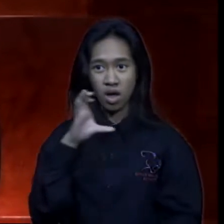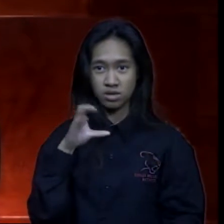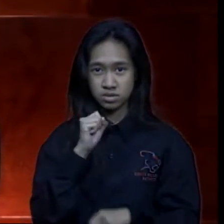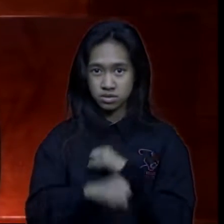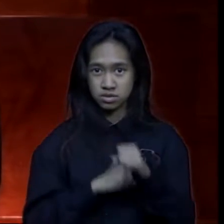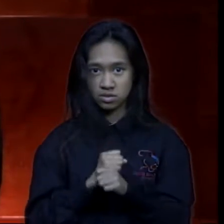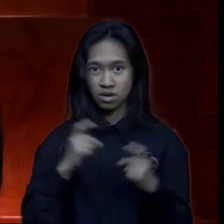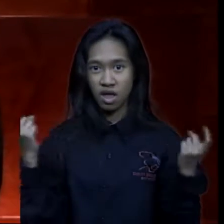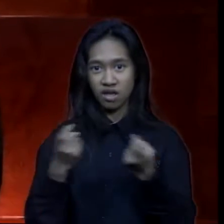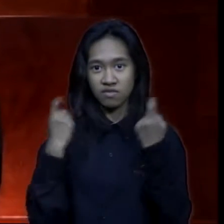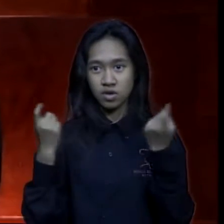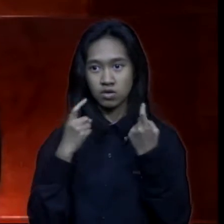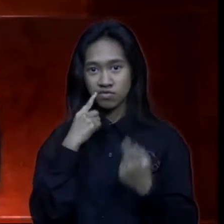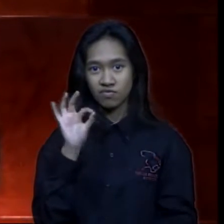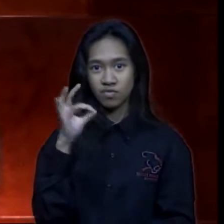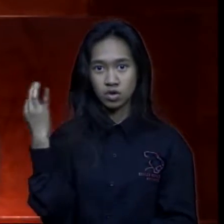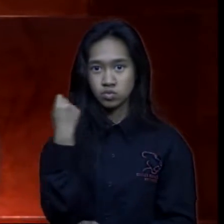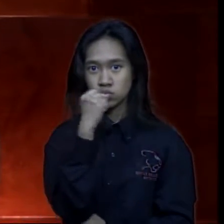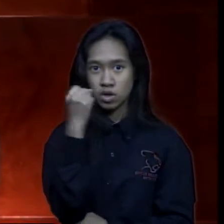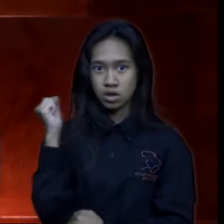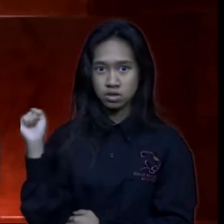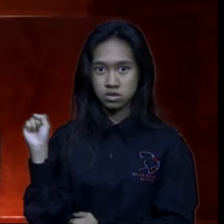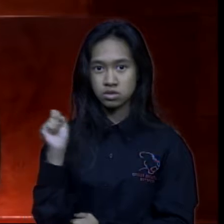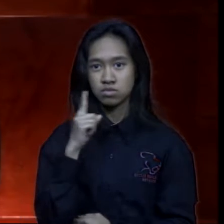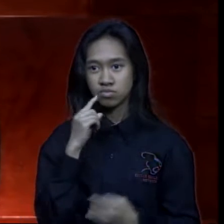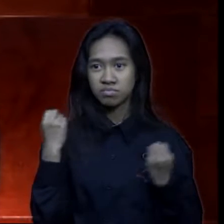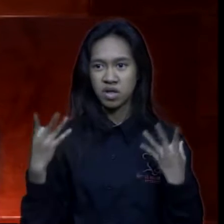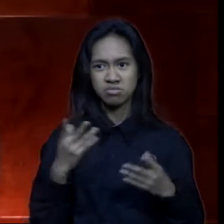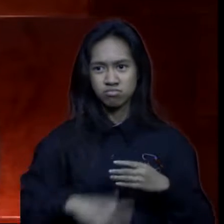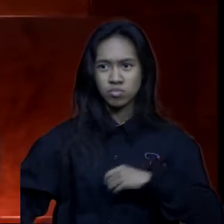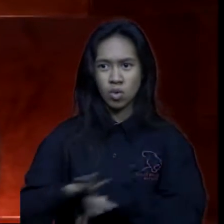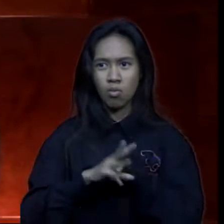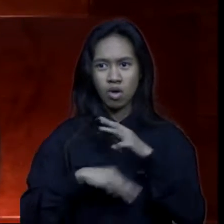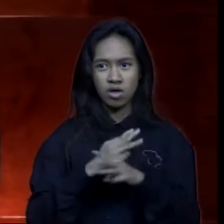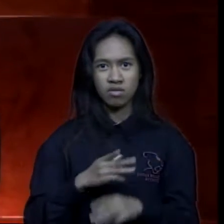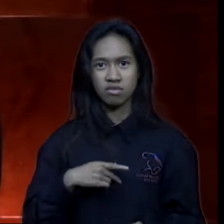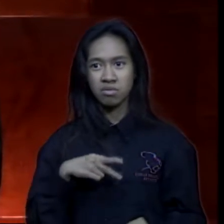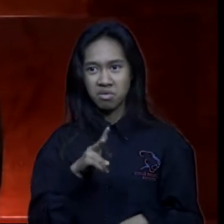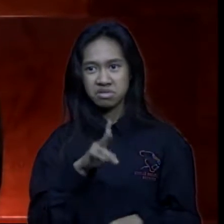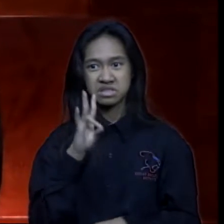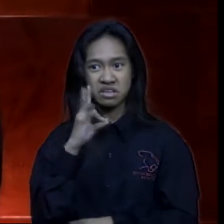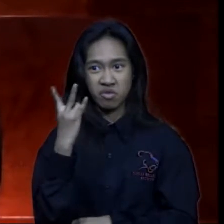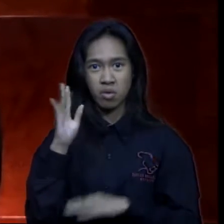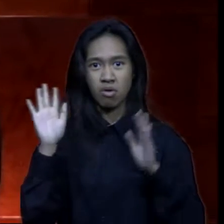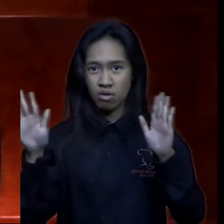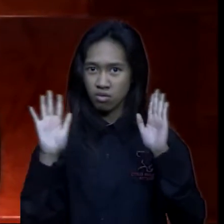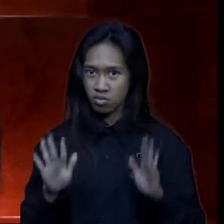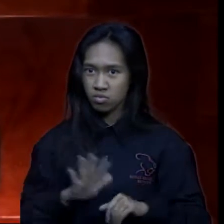of the french revolution and is considered one of the seventh wonders of the new world